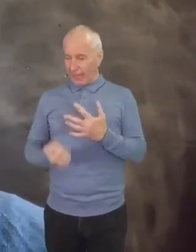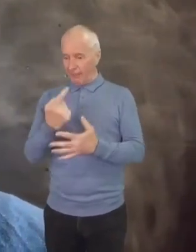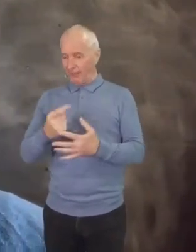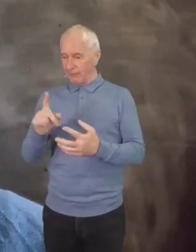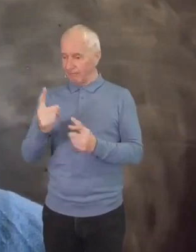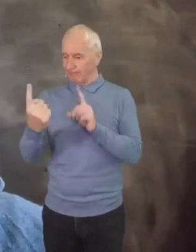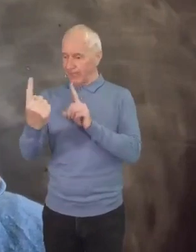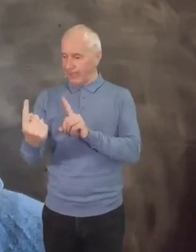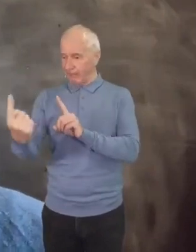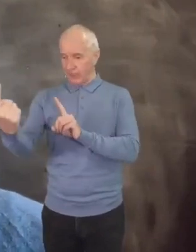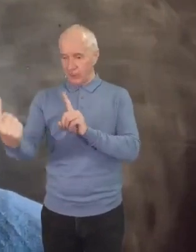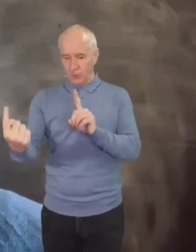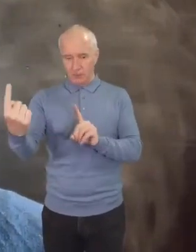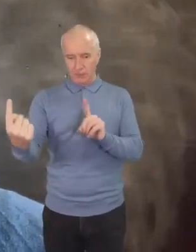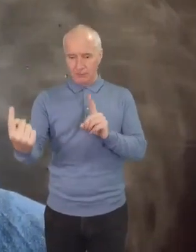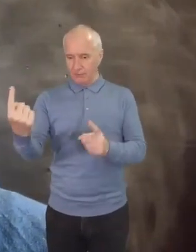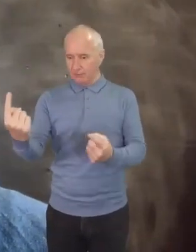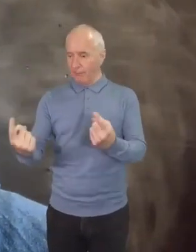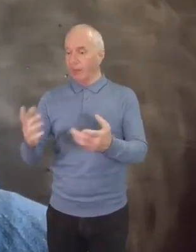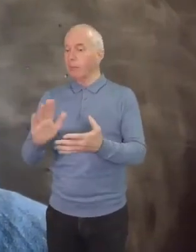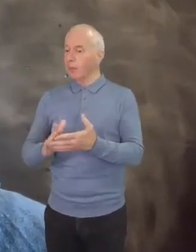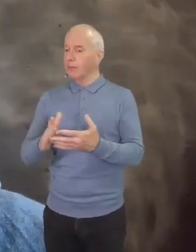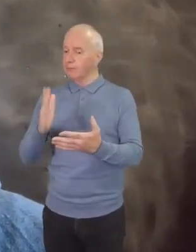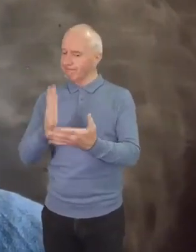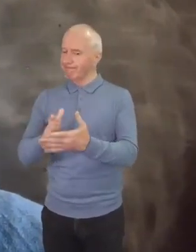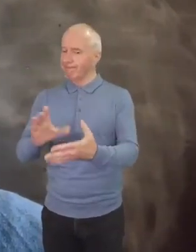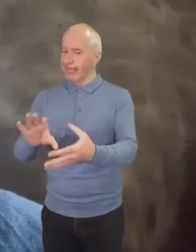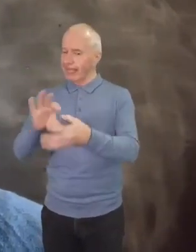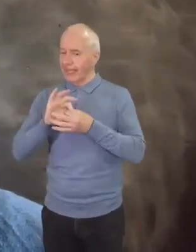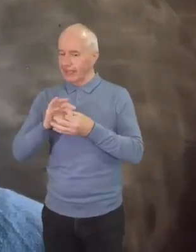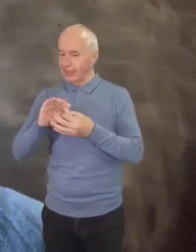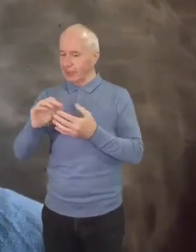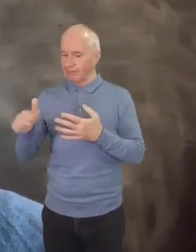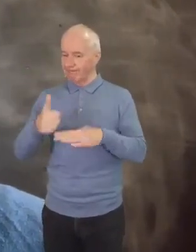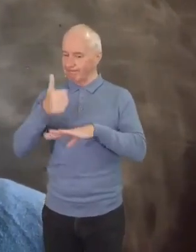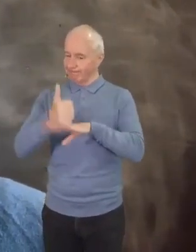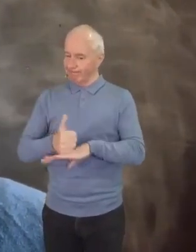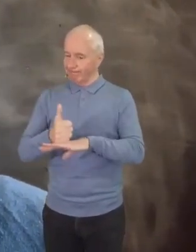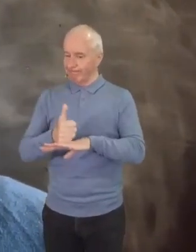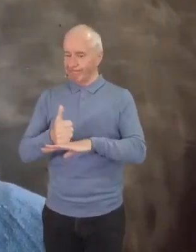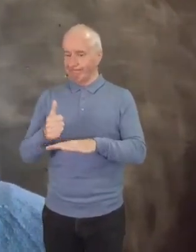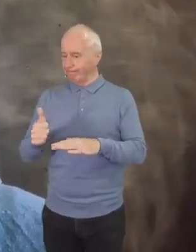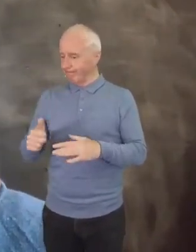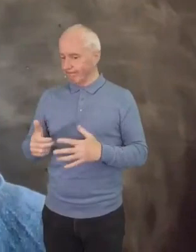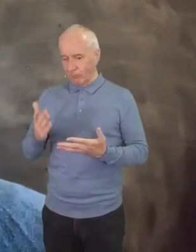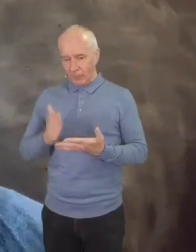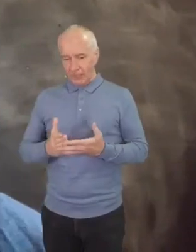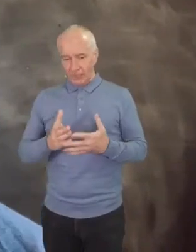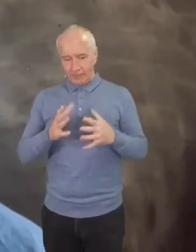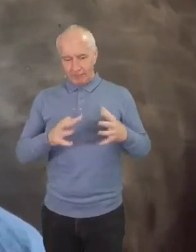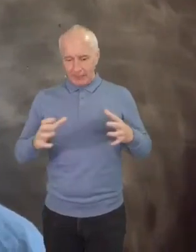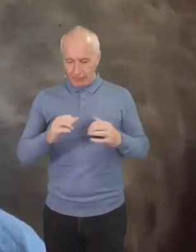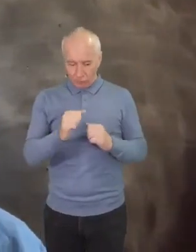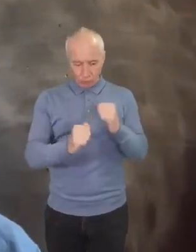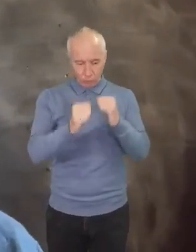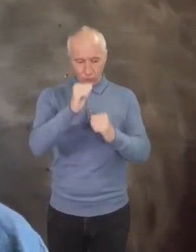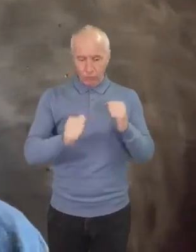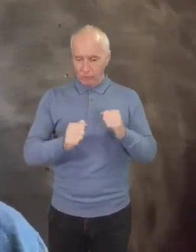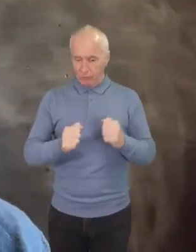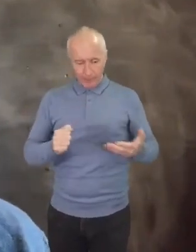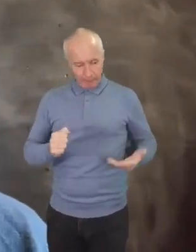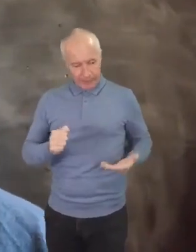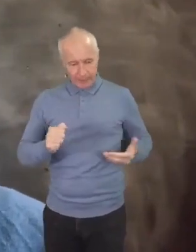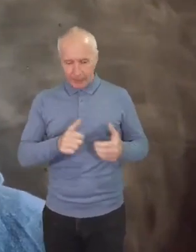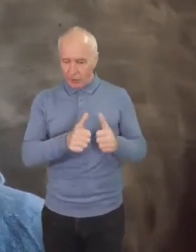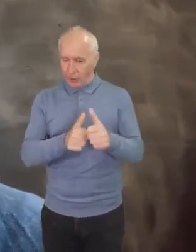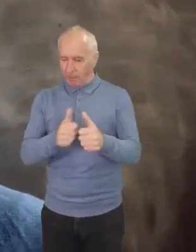either, but they are inextricably linked to institutions and communal units, which means that on a structural level in Great Britain, and also